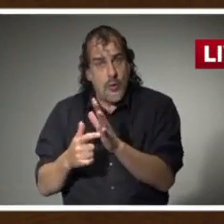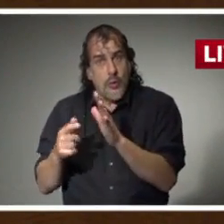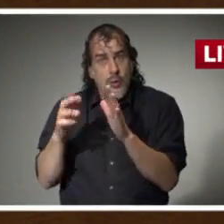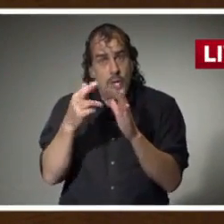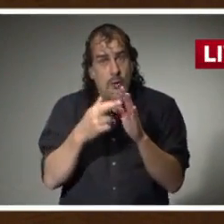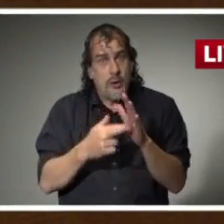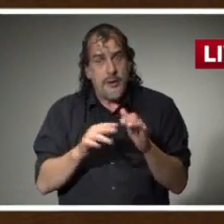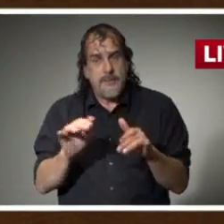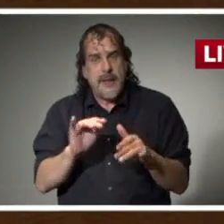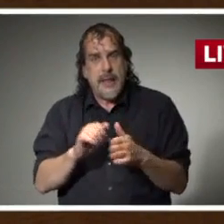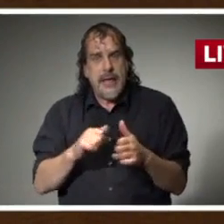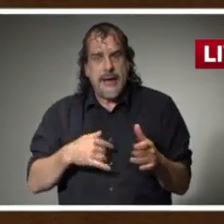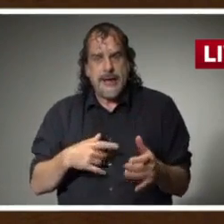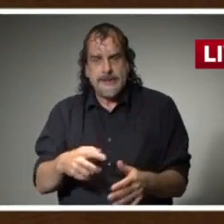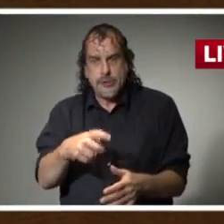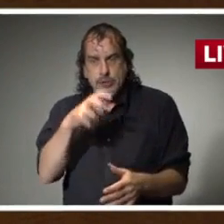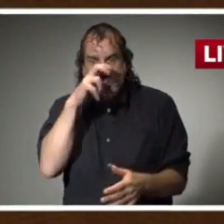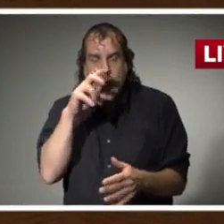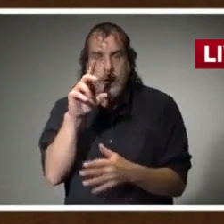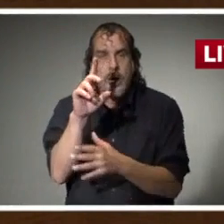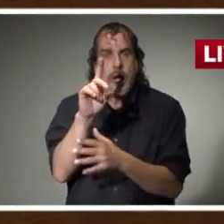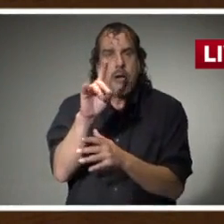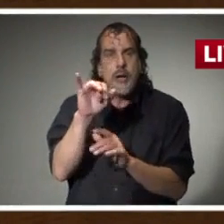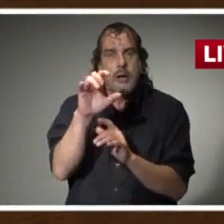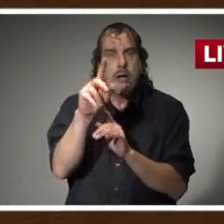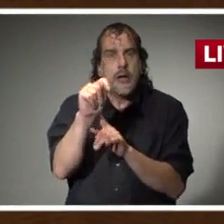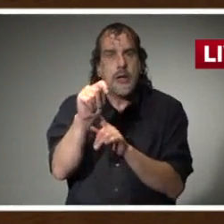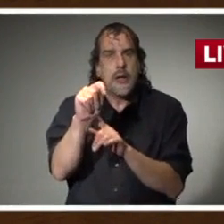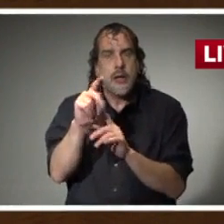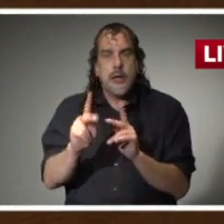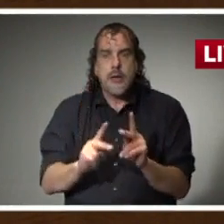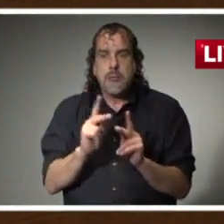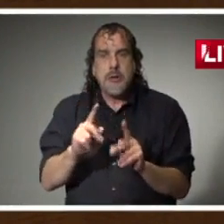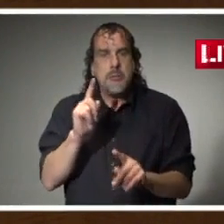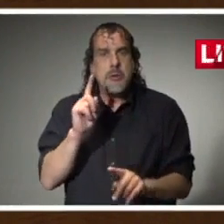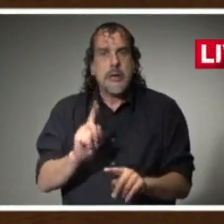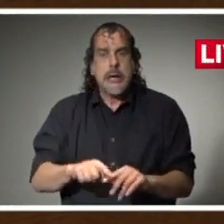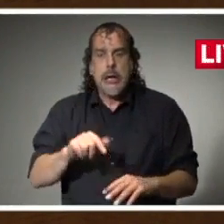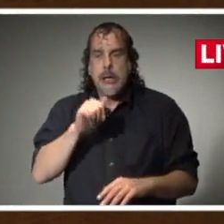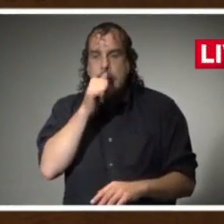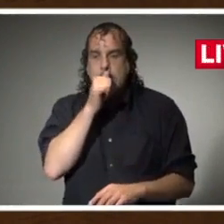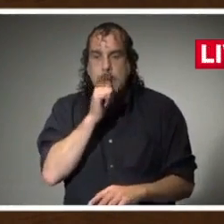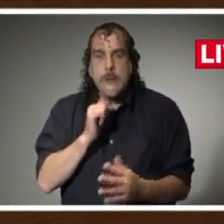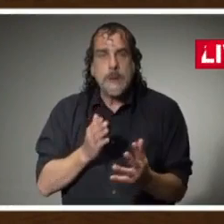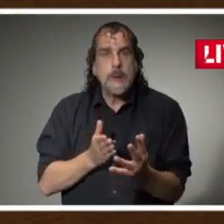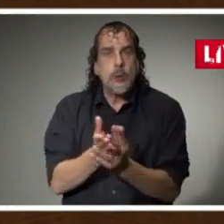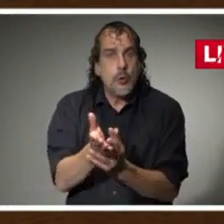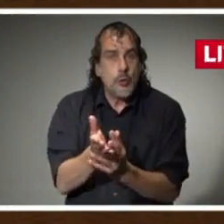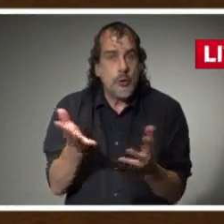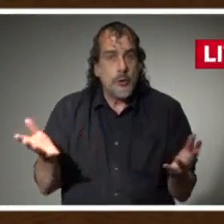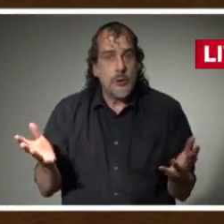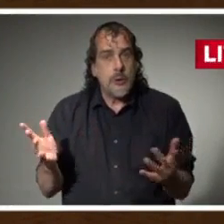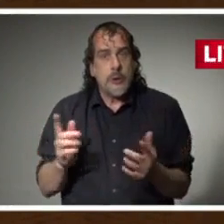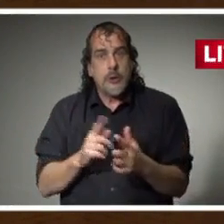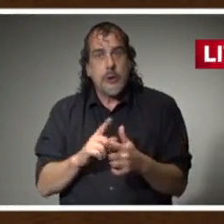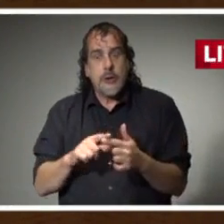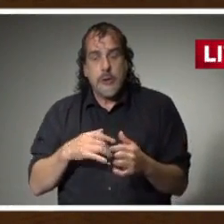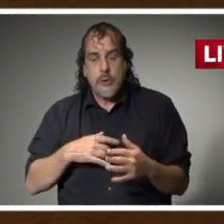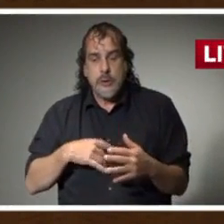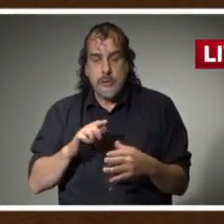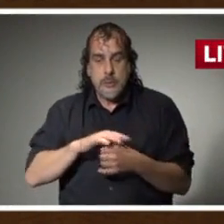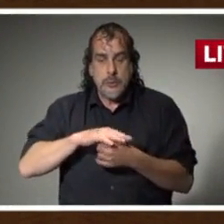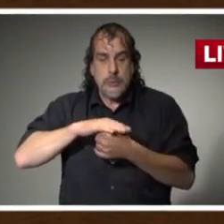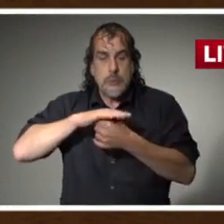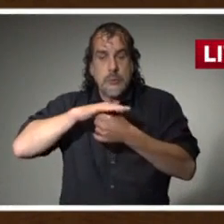really strict diet. People just can't sustain them for a long time. And when they start to reach a breaking